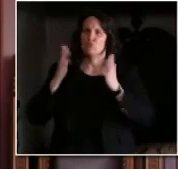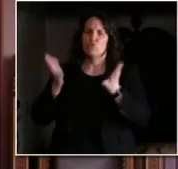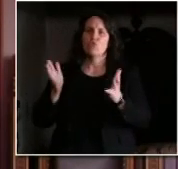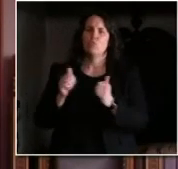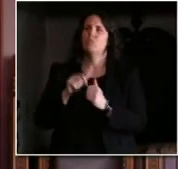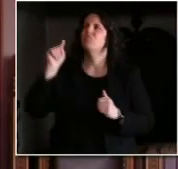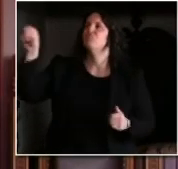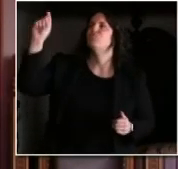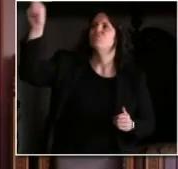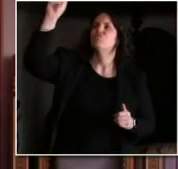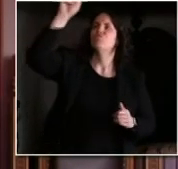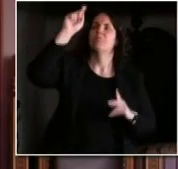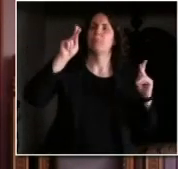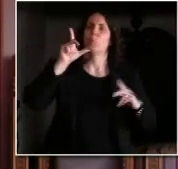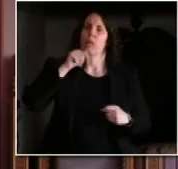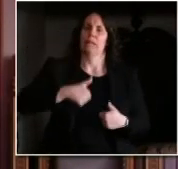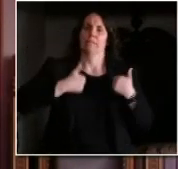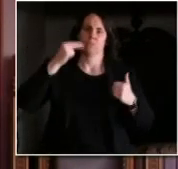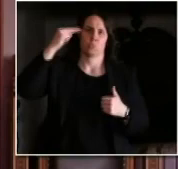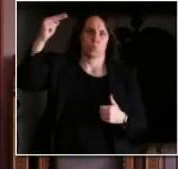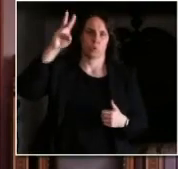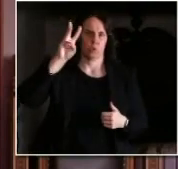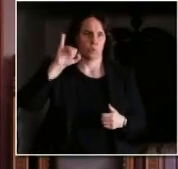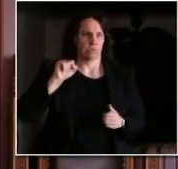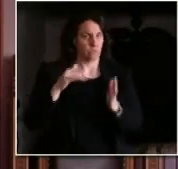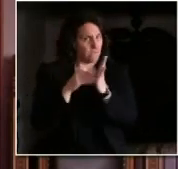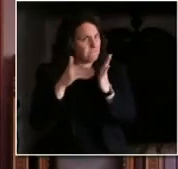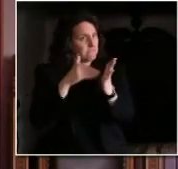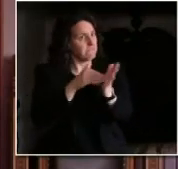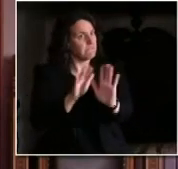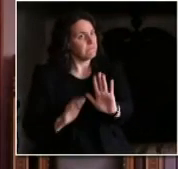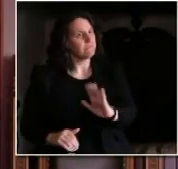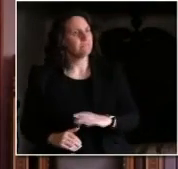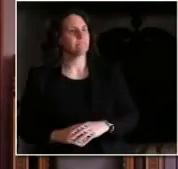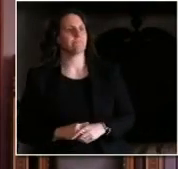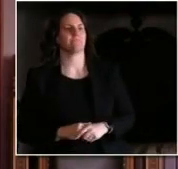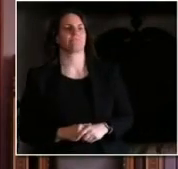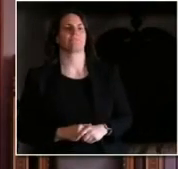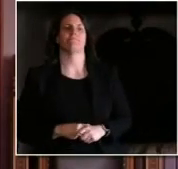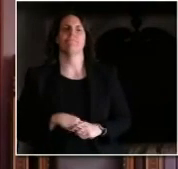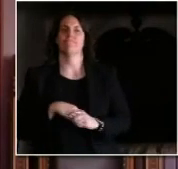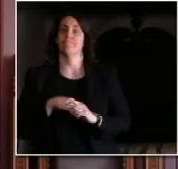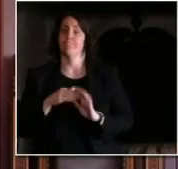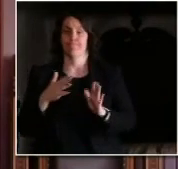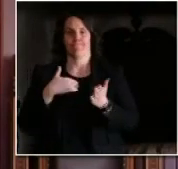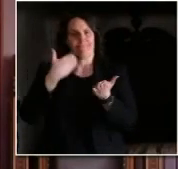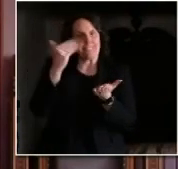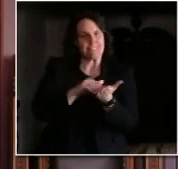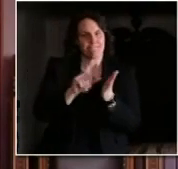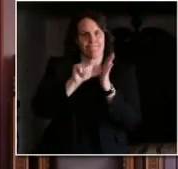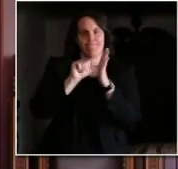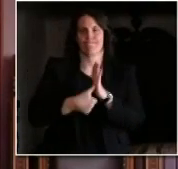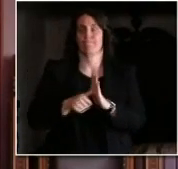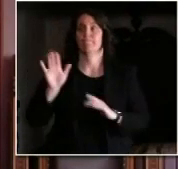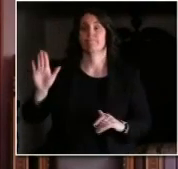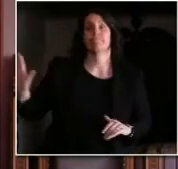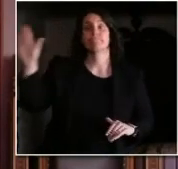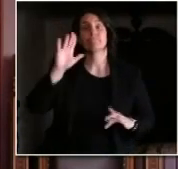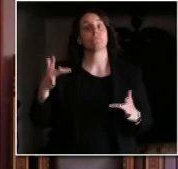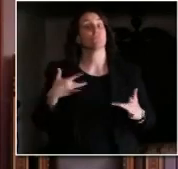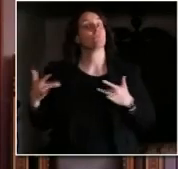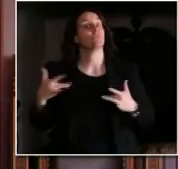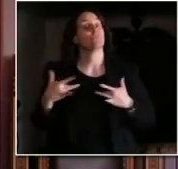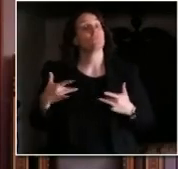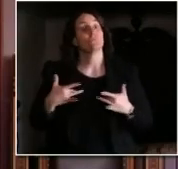is a top point of conversation for them and with me they're concerned about the